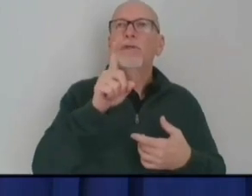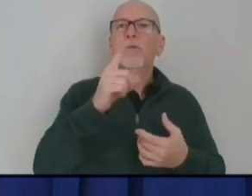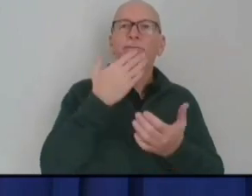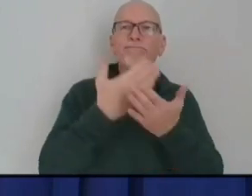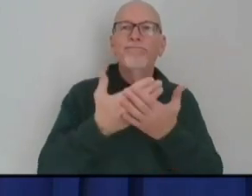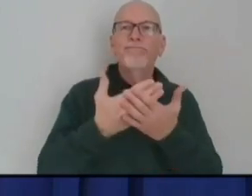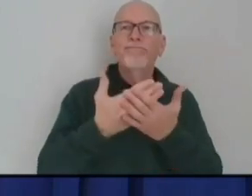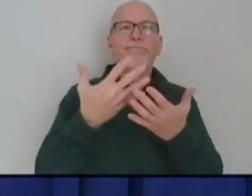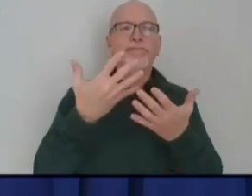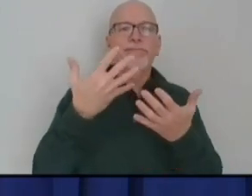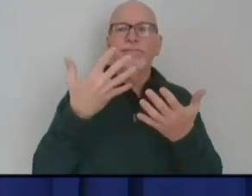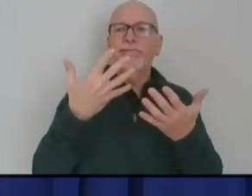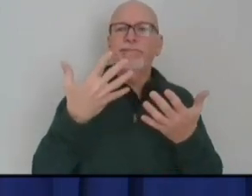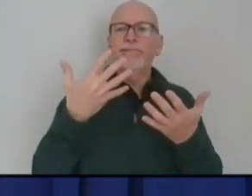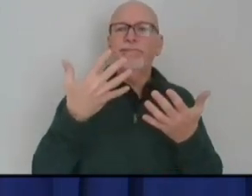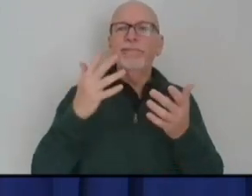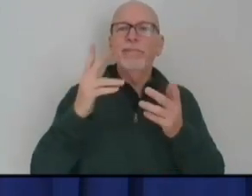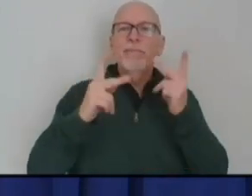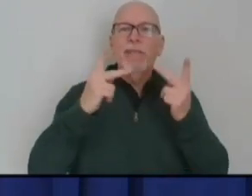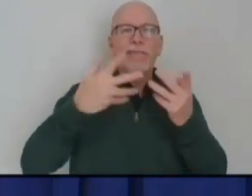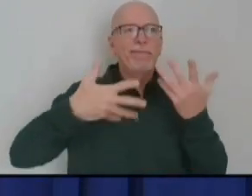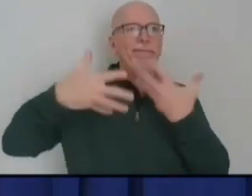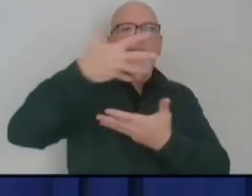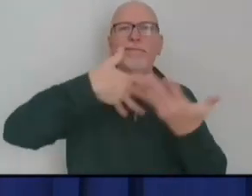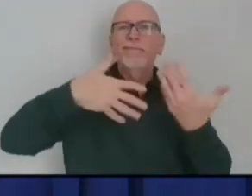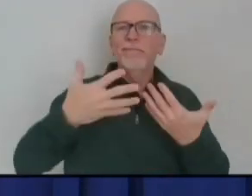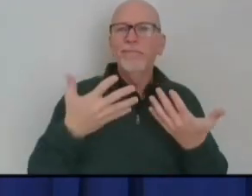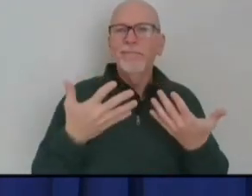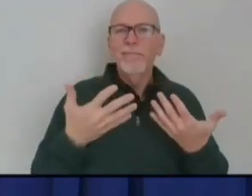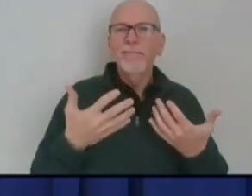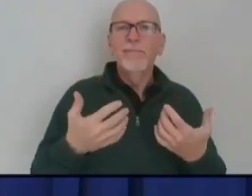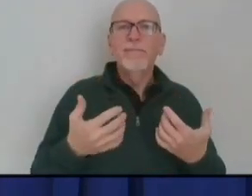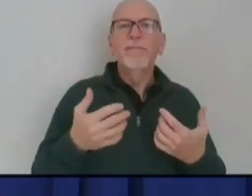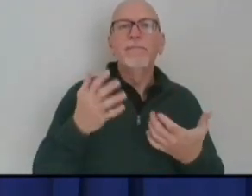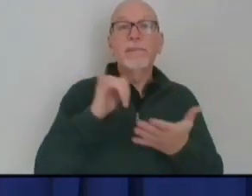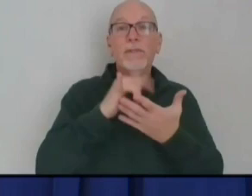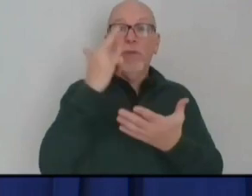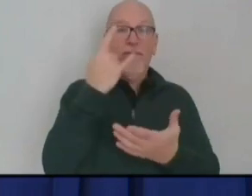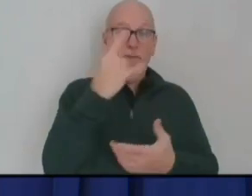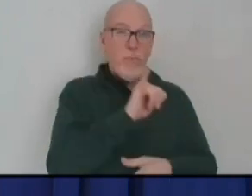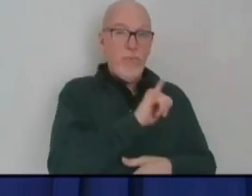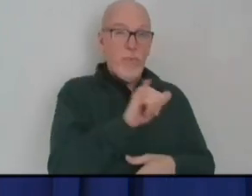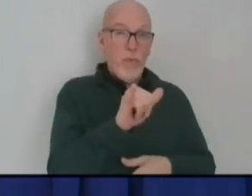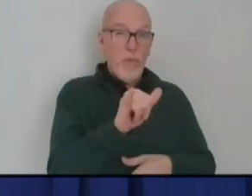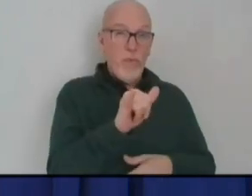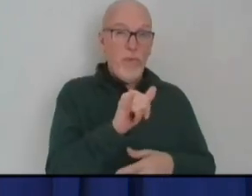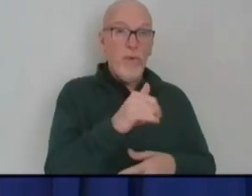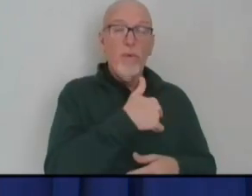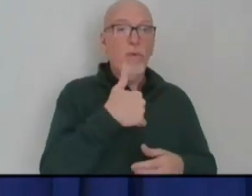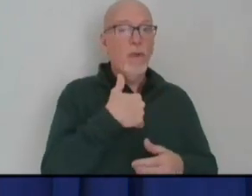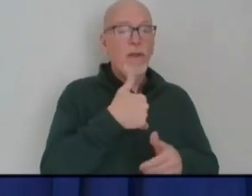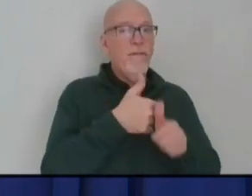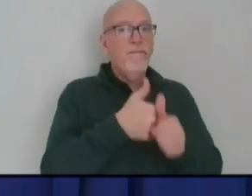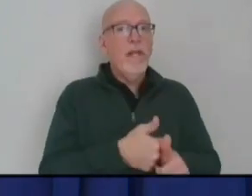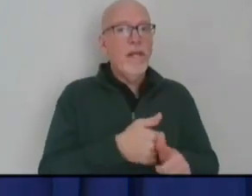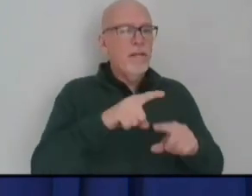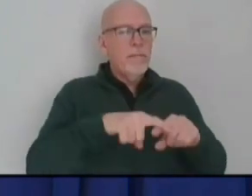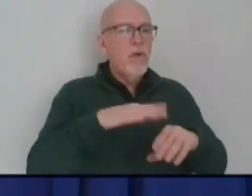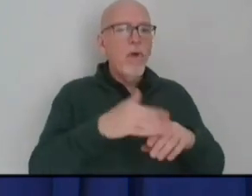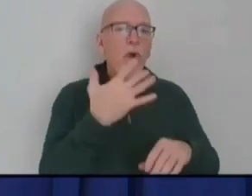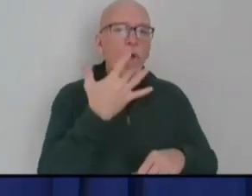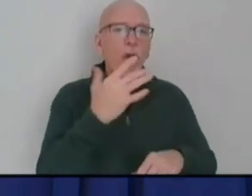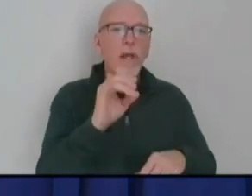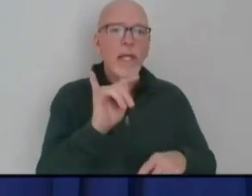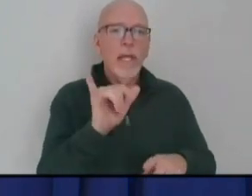to the number of people that are there. And that is why, for those procedures, we're going strictly based on whatever the color of your county